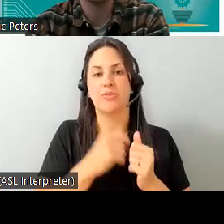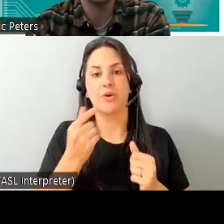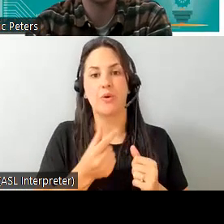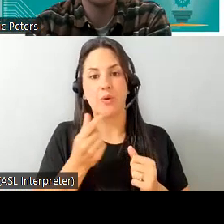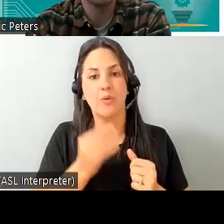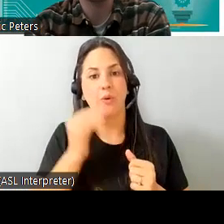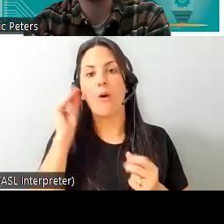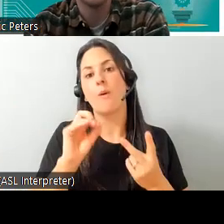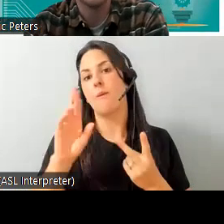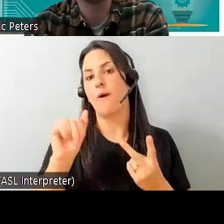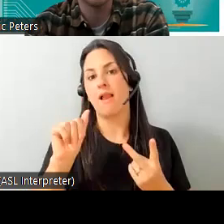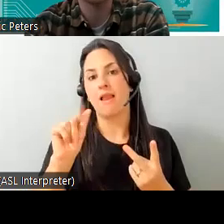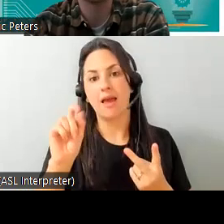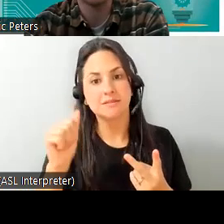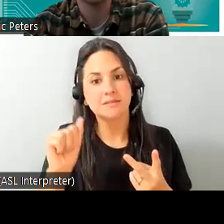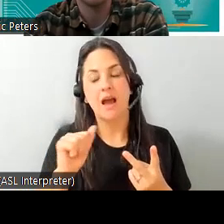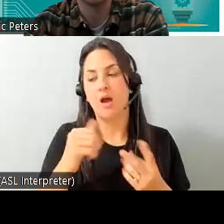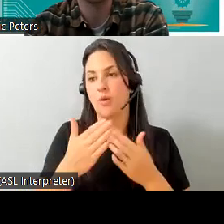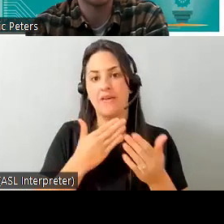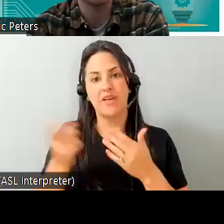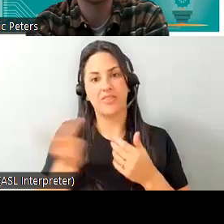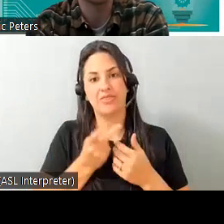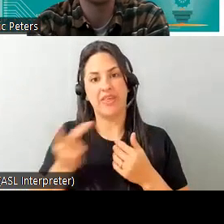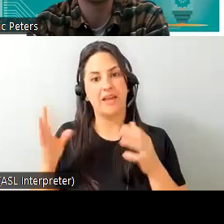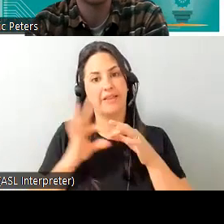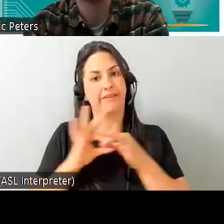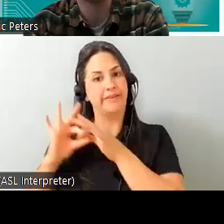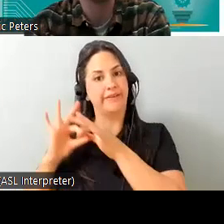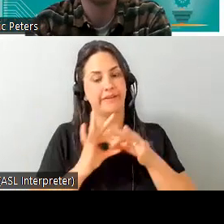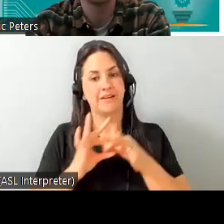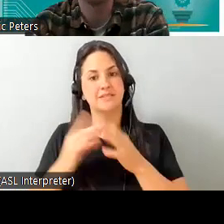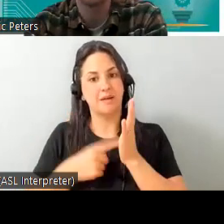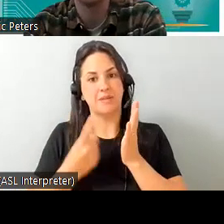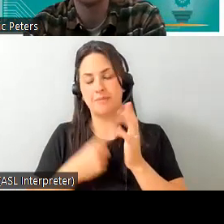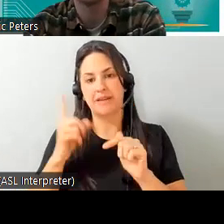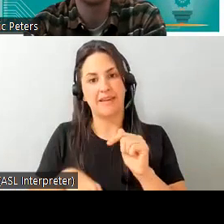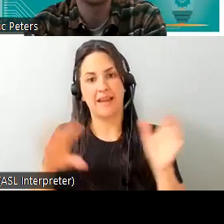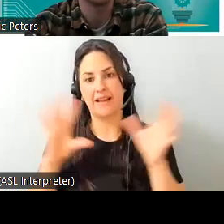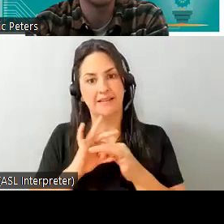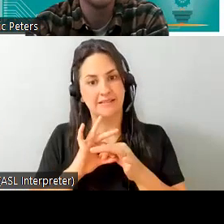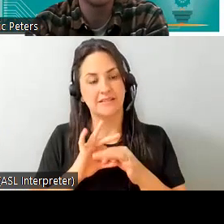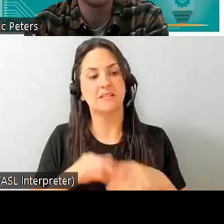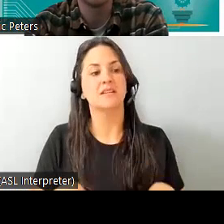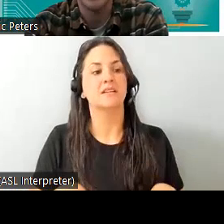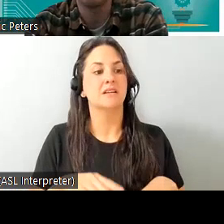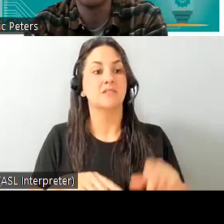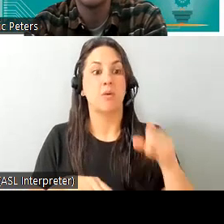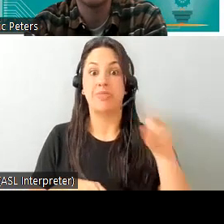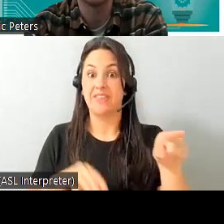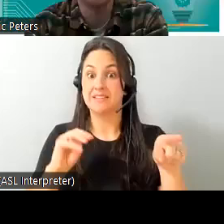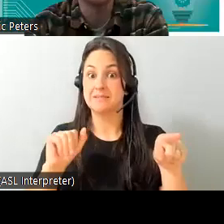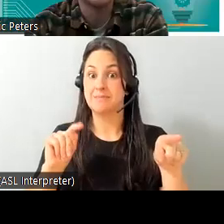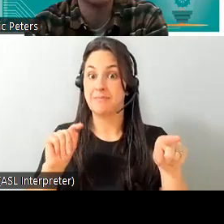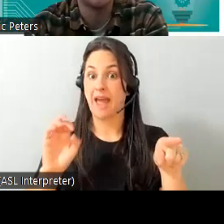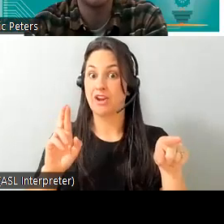you know that's why it's so important that matter is backed by the matter protocol is backed by all the major players including you know google apple